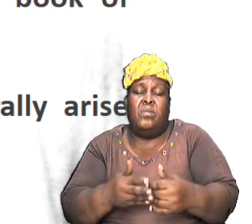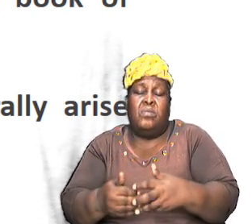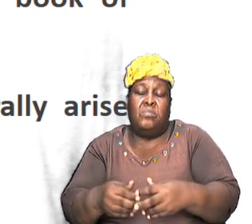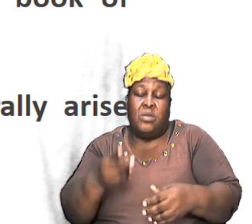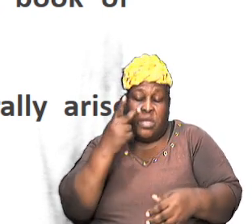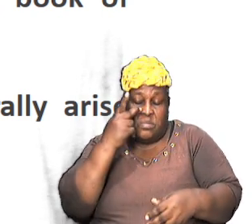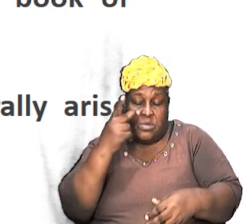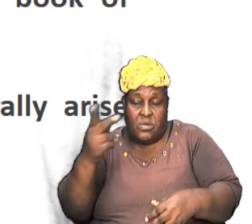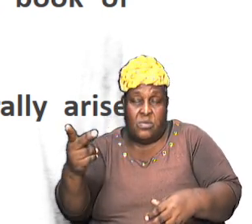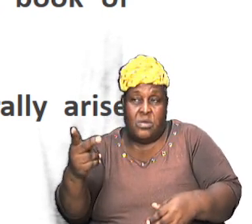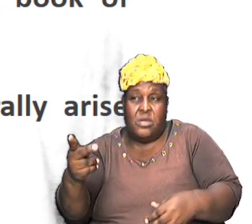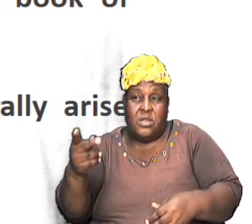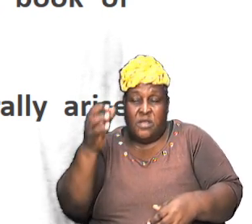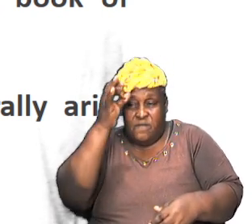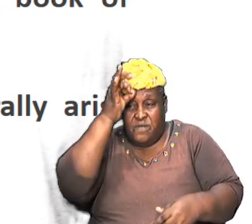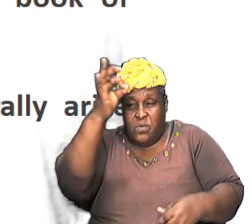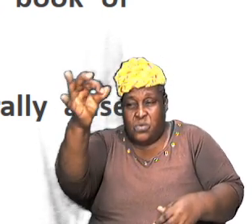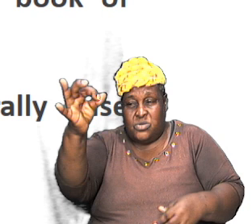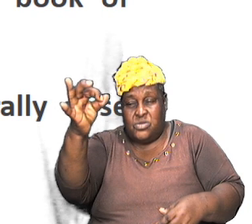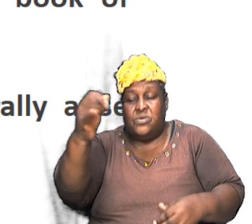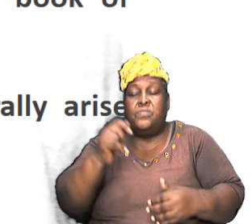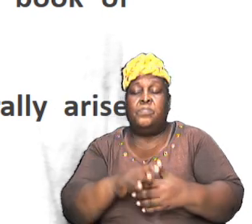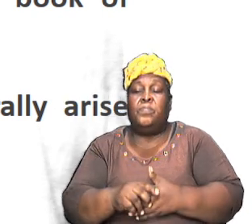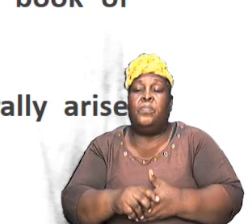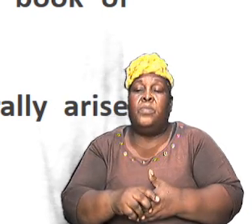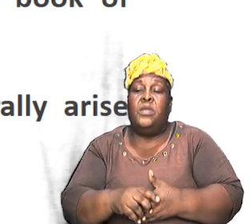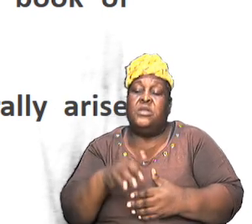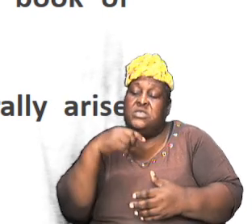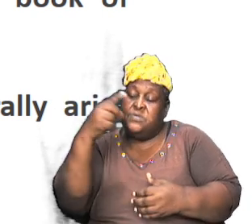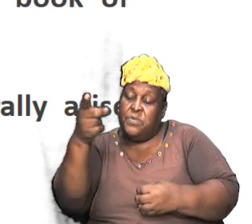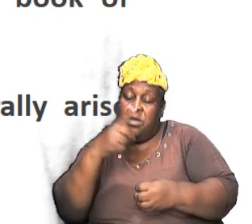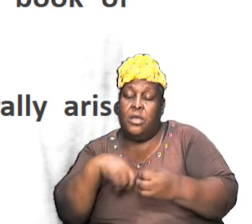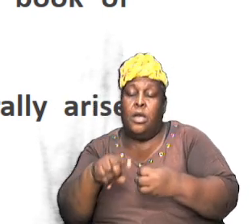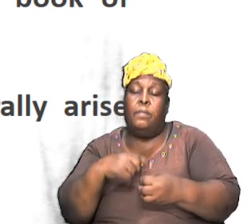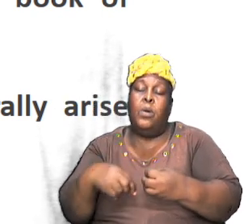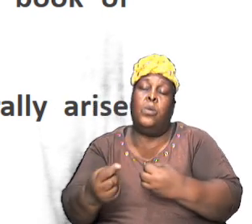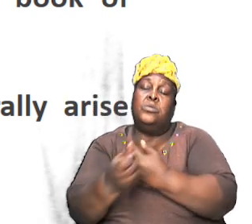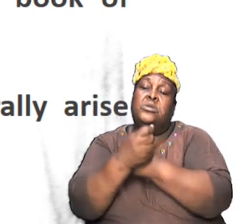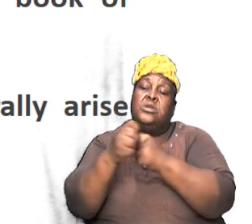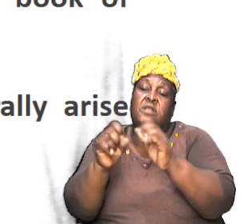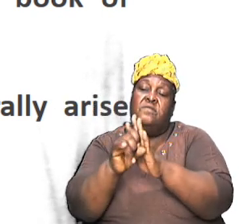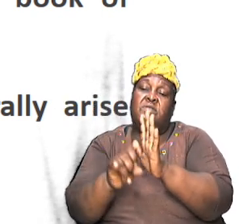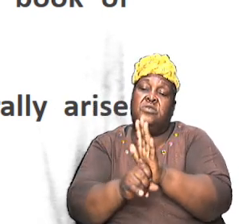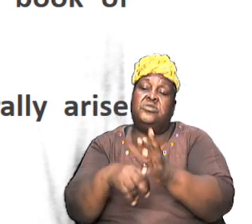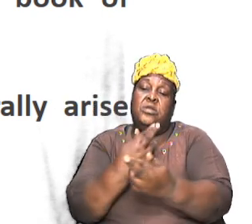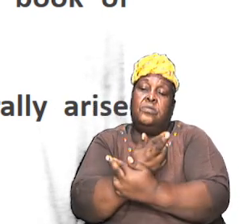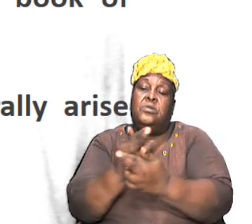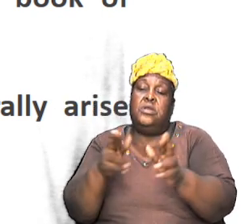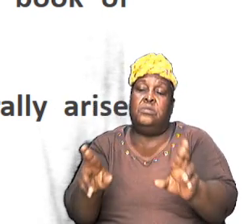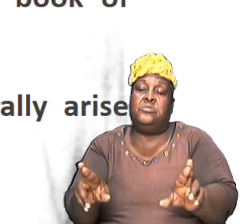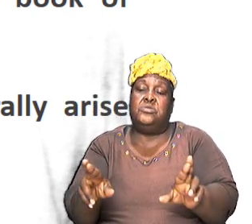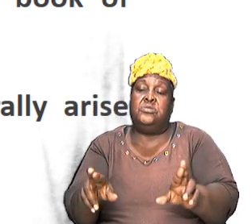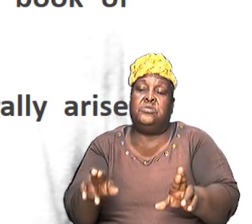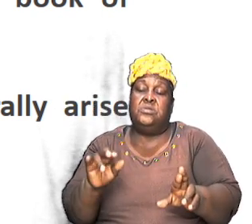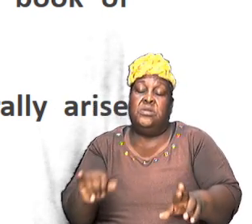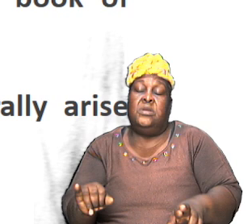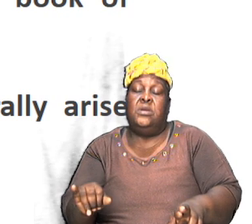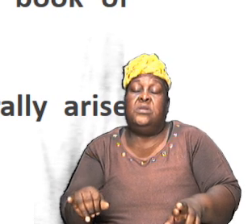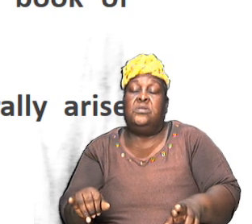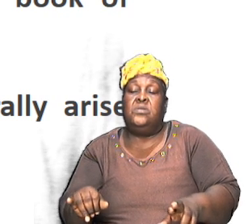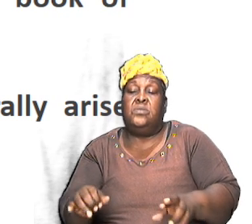future and talk about salvation and redemption and so forth to that extent